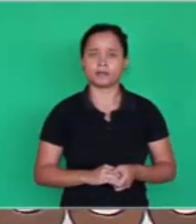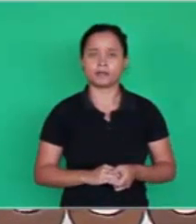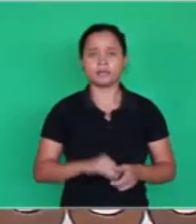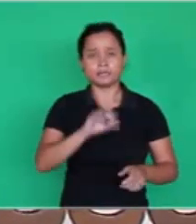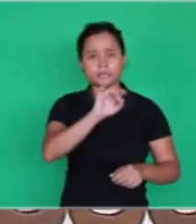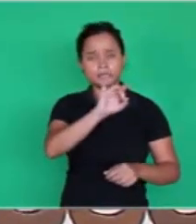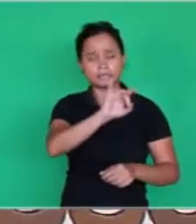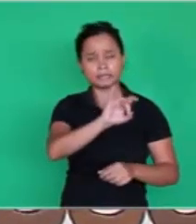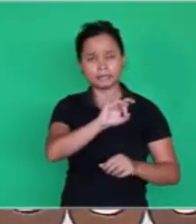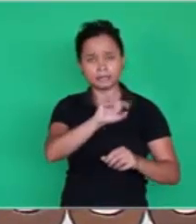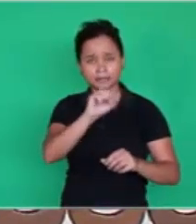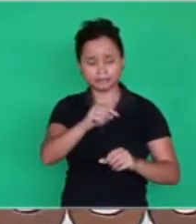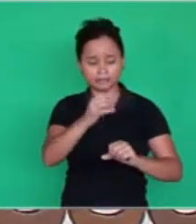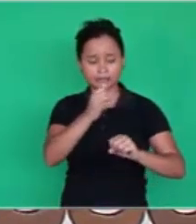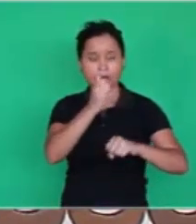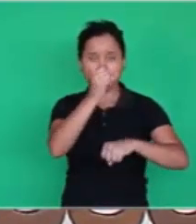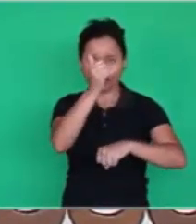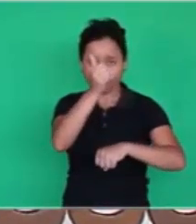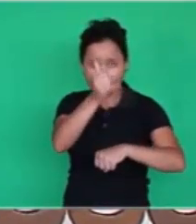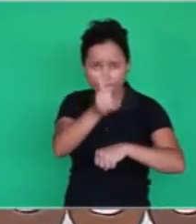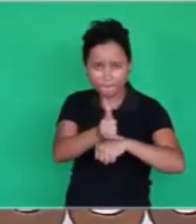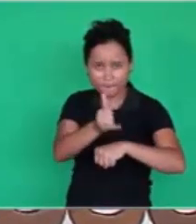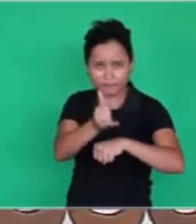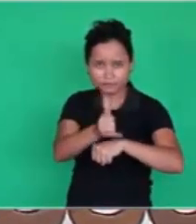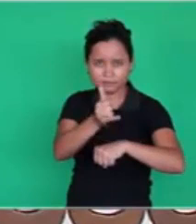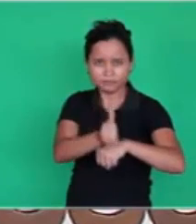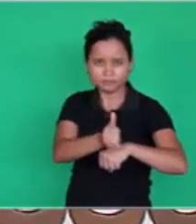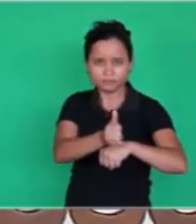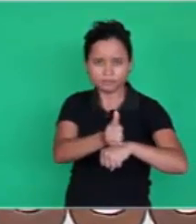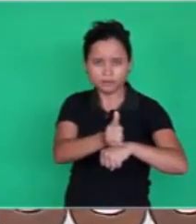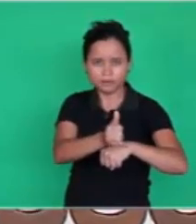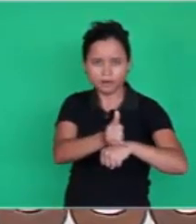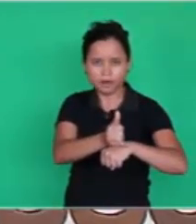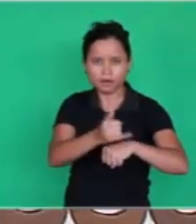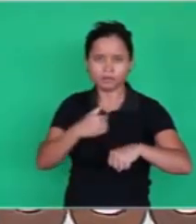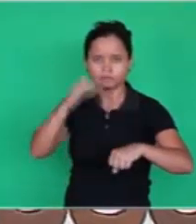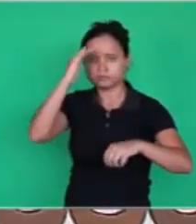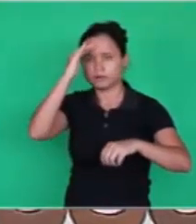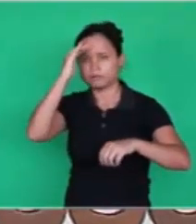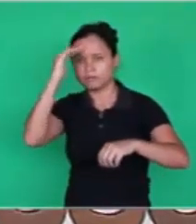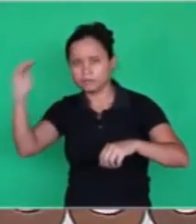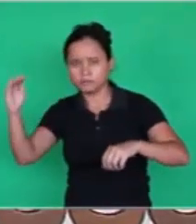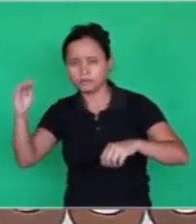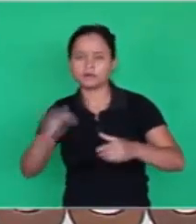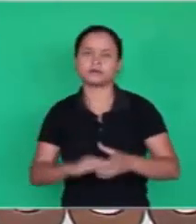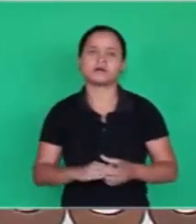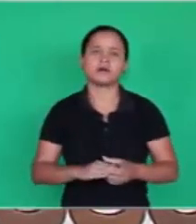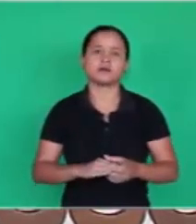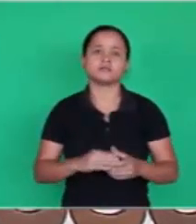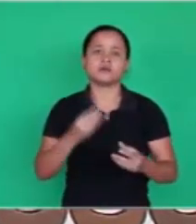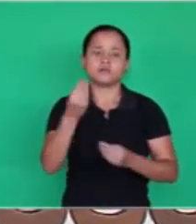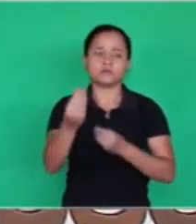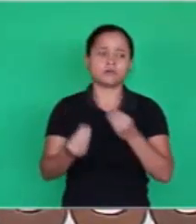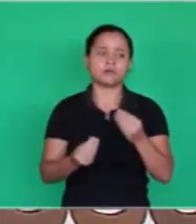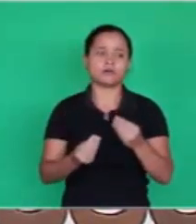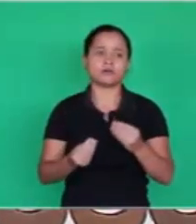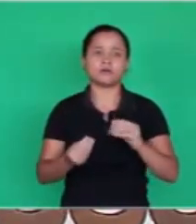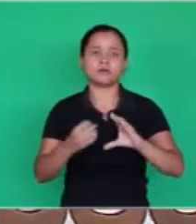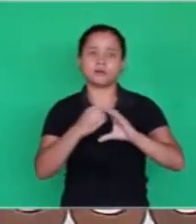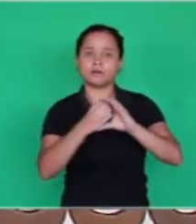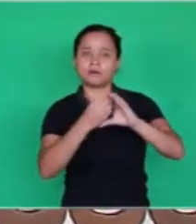obeys a special type of structure. Cubic, hexagon,